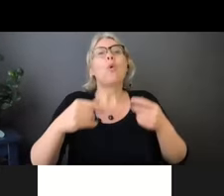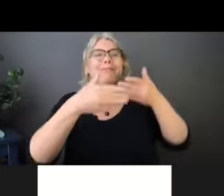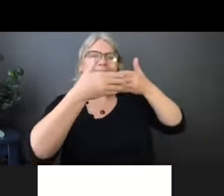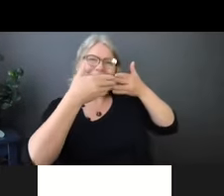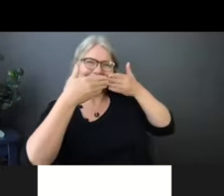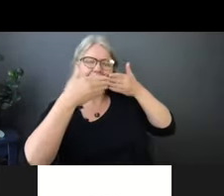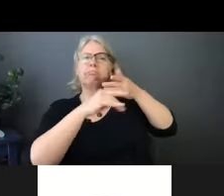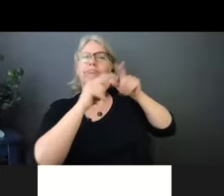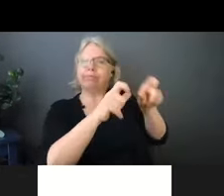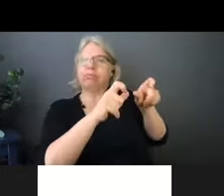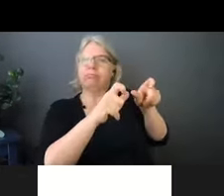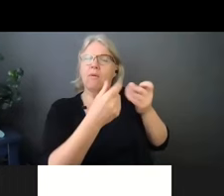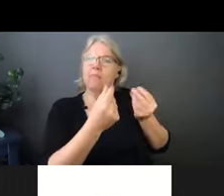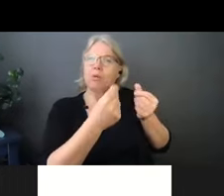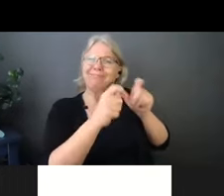wouldn't go through the mask.